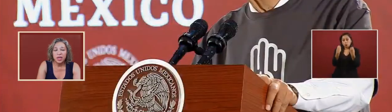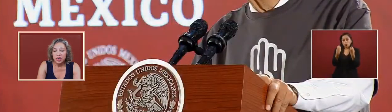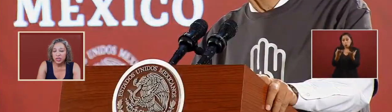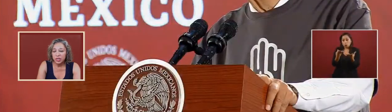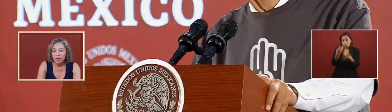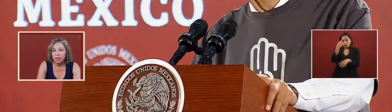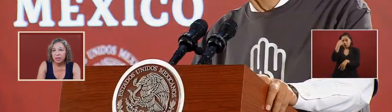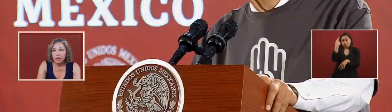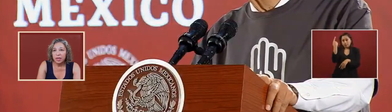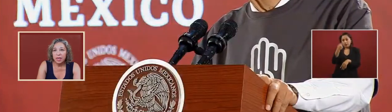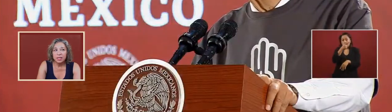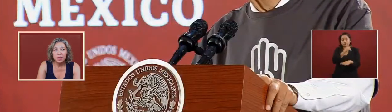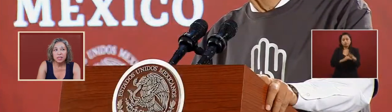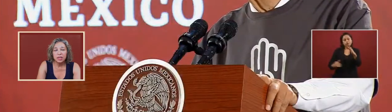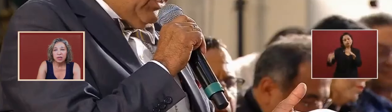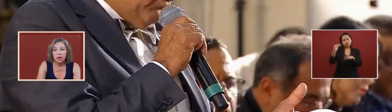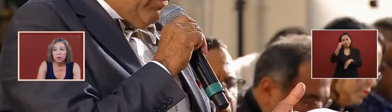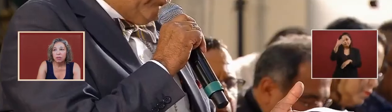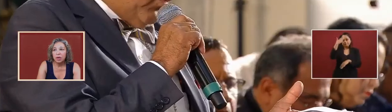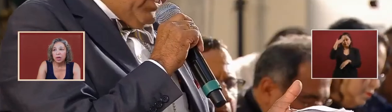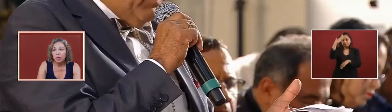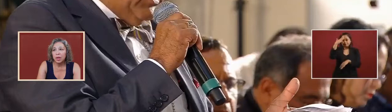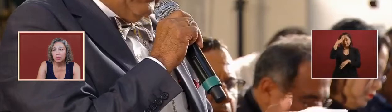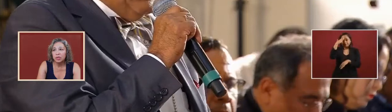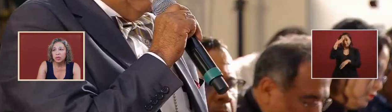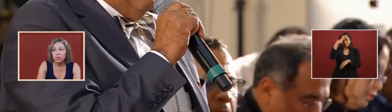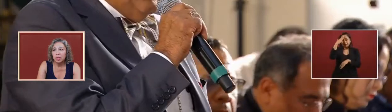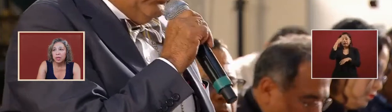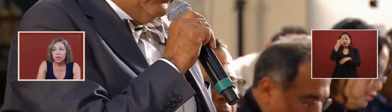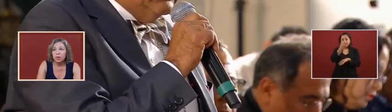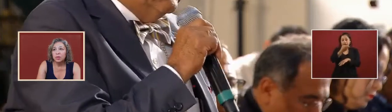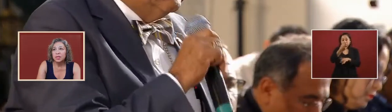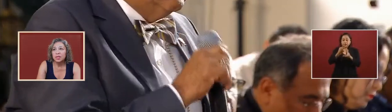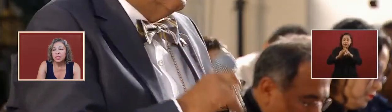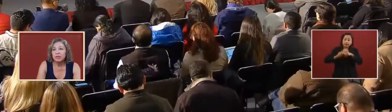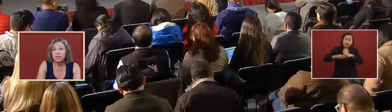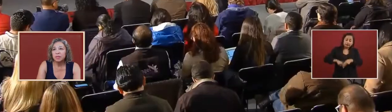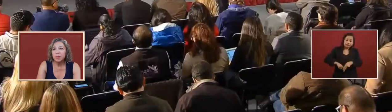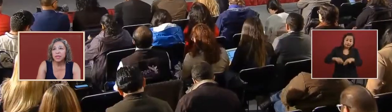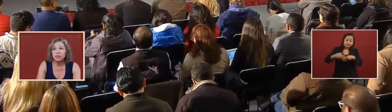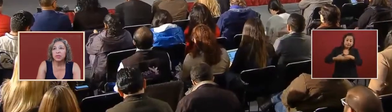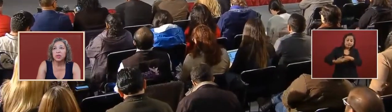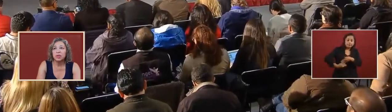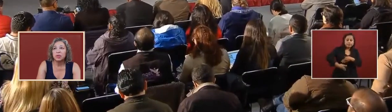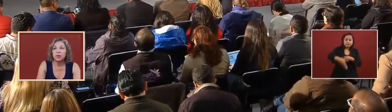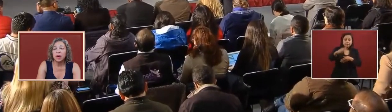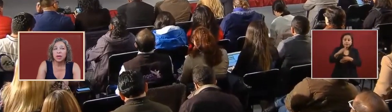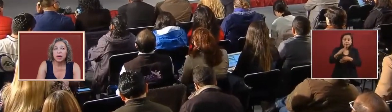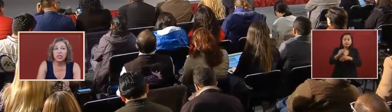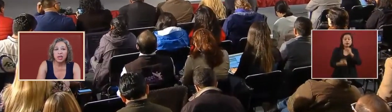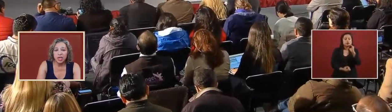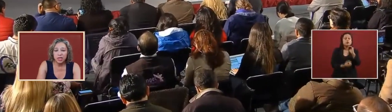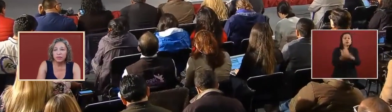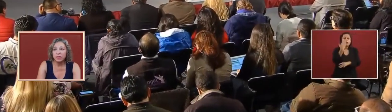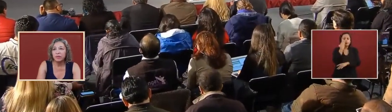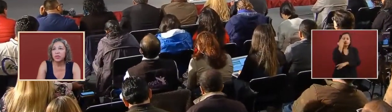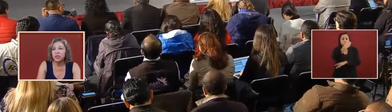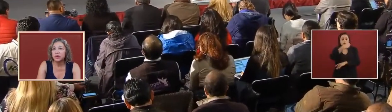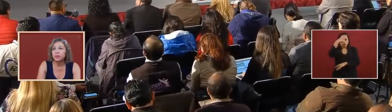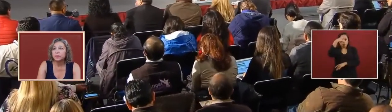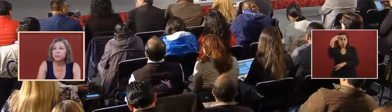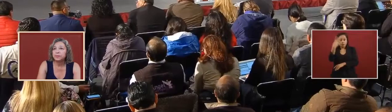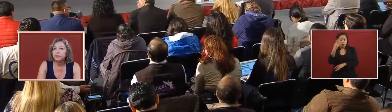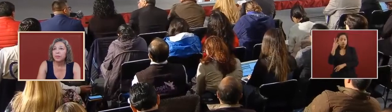education is this the crowd jewel will this give us space for the new uh education of the